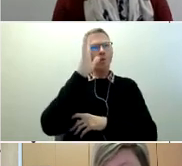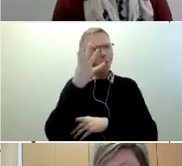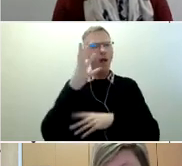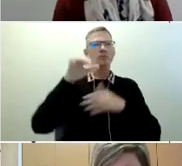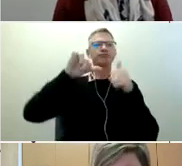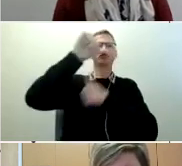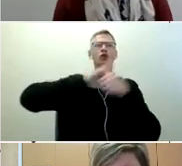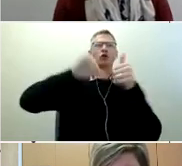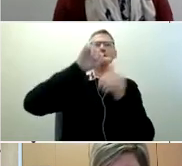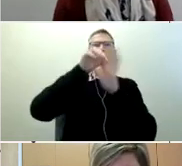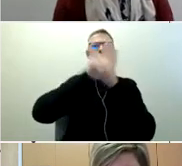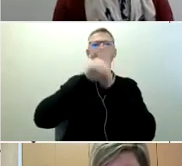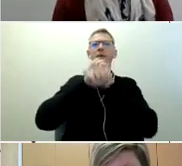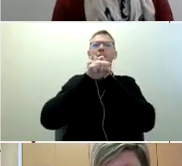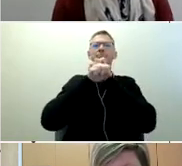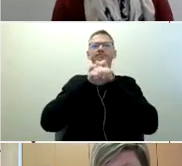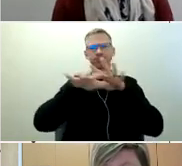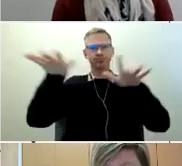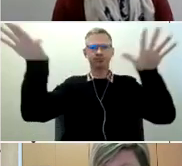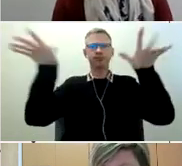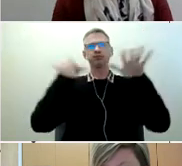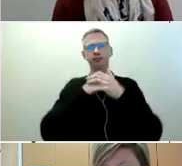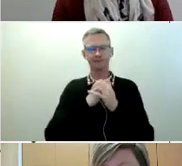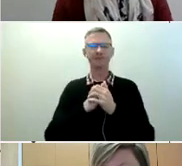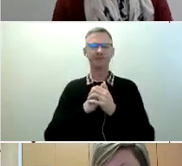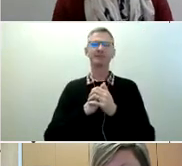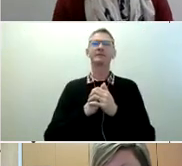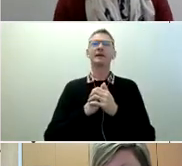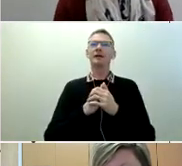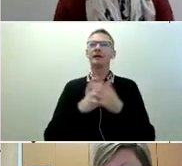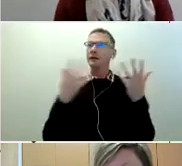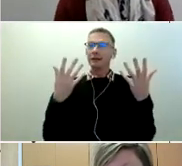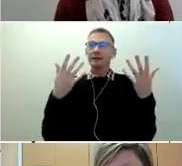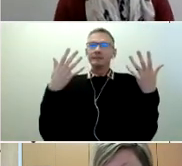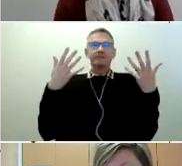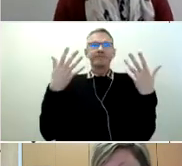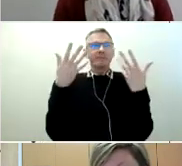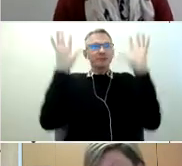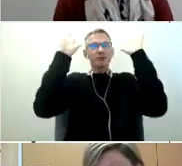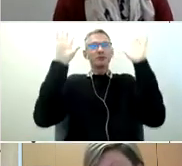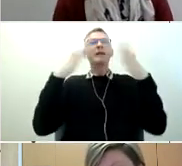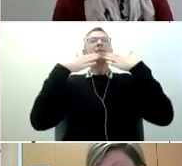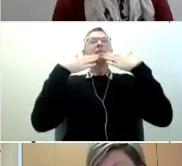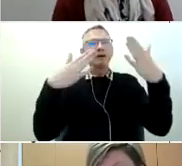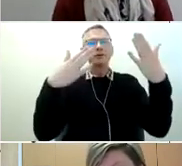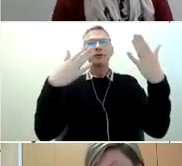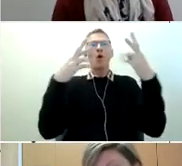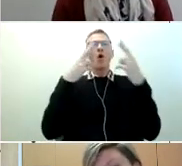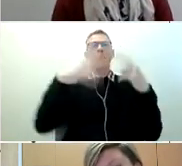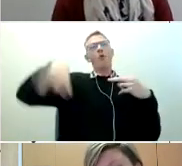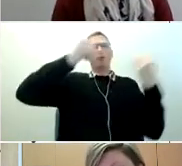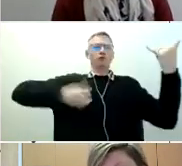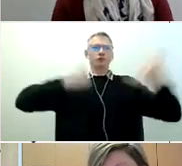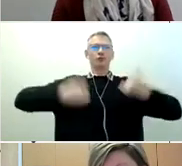send it by email again um yeah and that's it from us so thank you so much and hope you have a blessed weekend